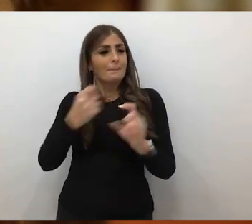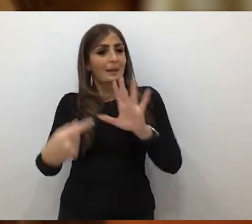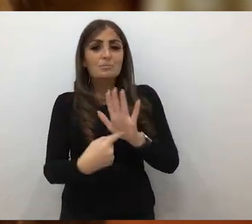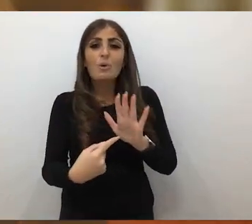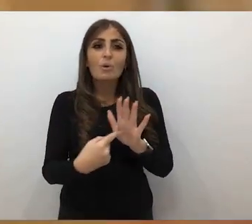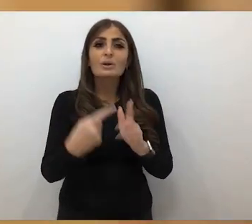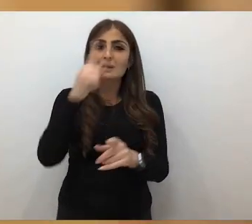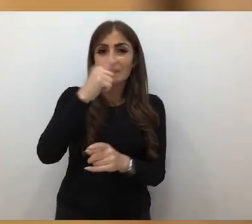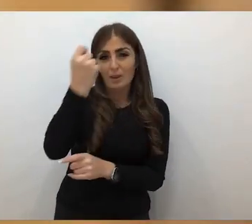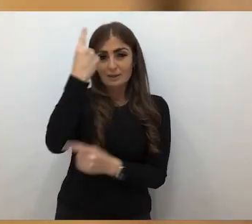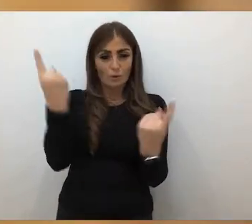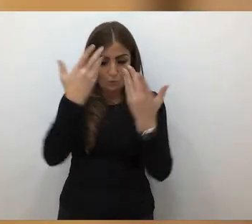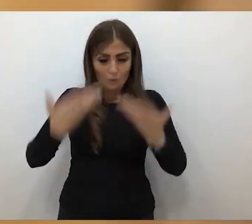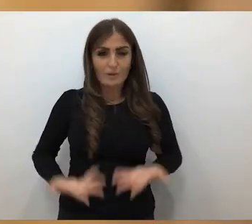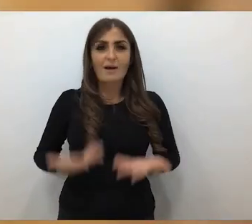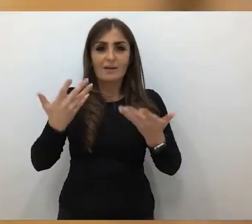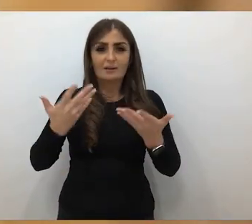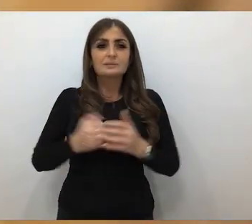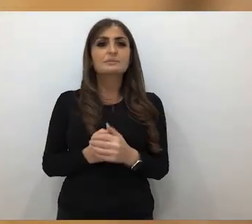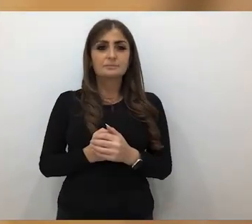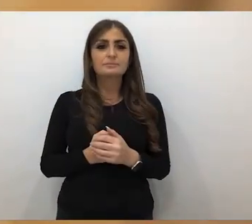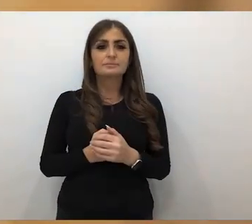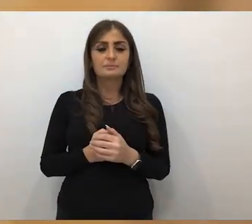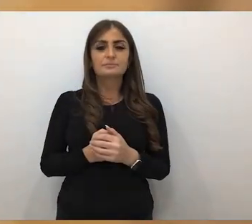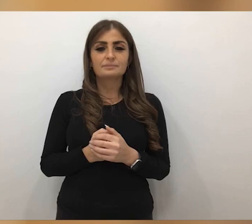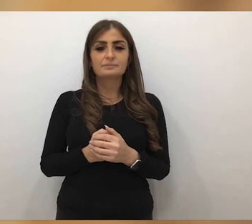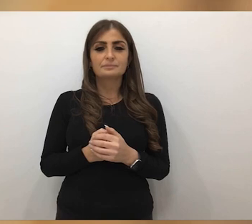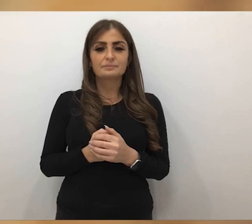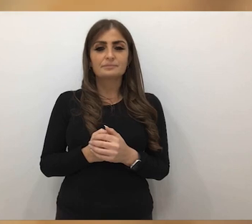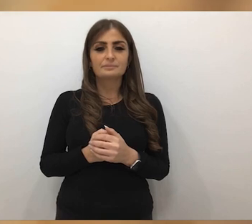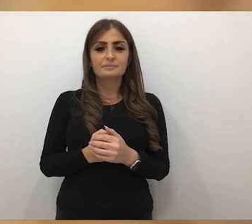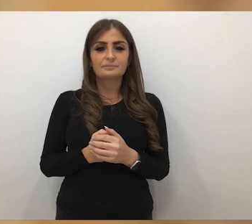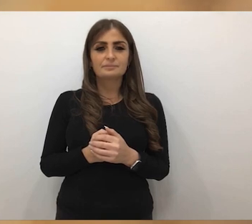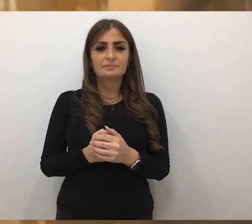that they do understand who we are as people and as individuals. your grandparents at .